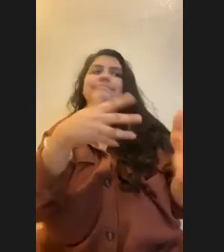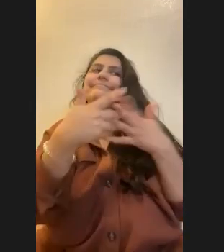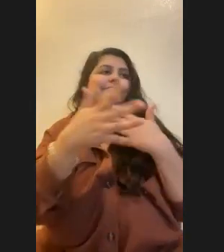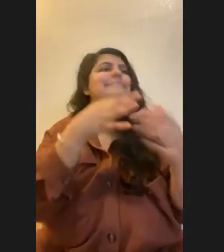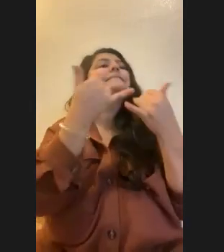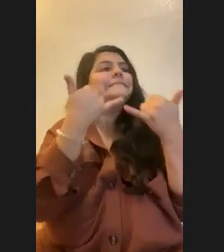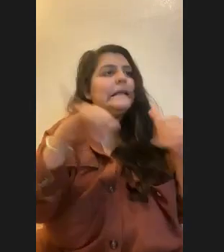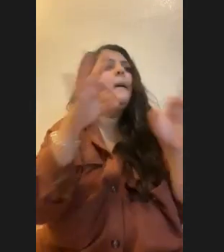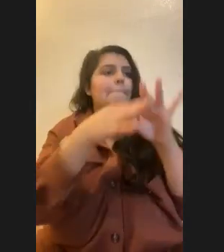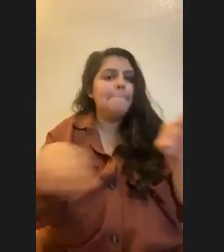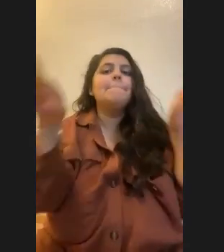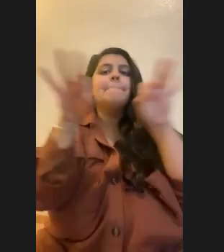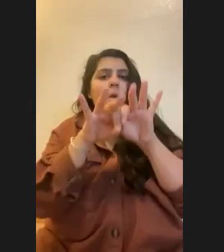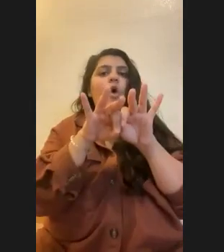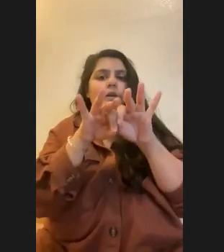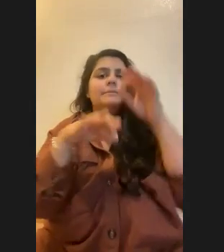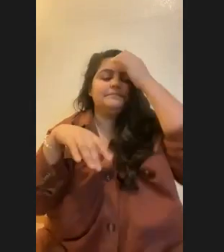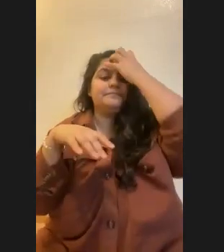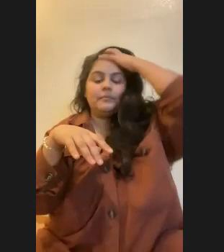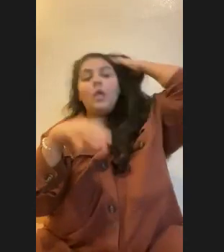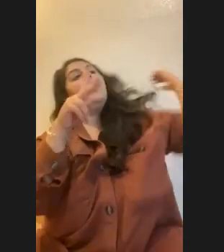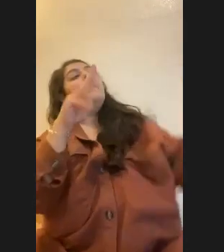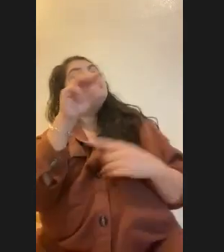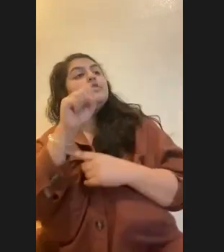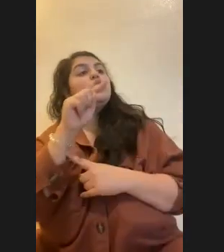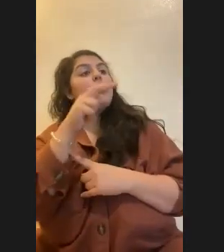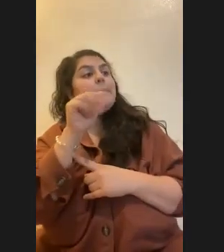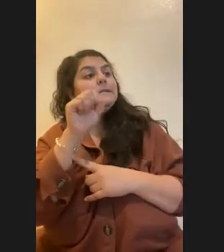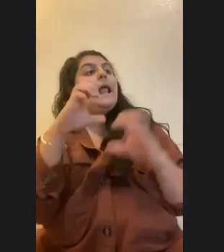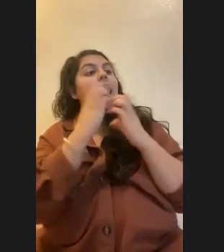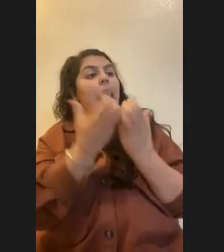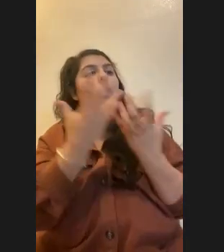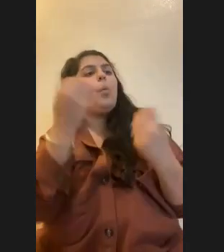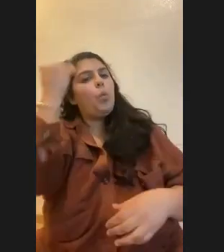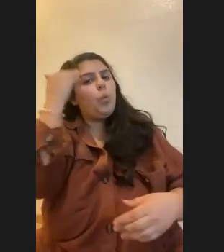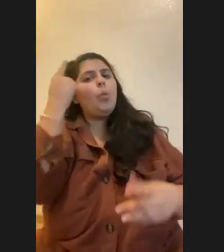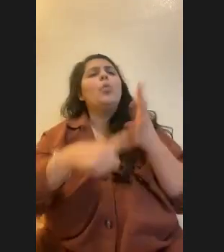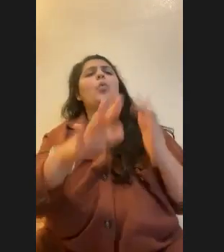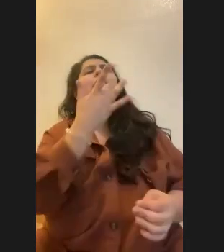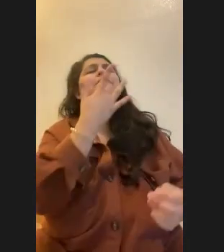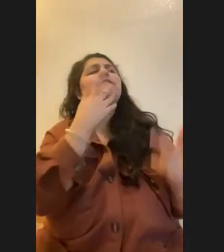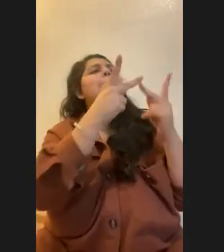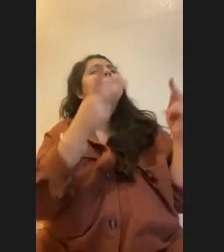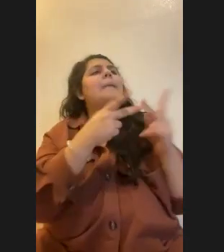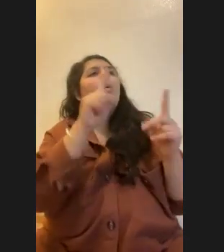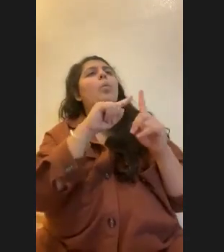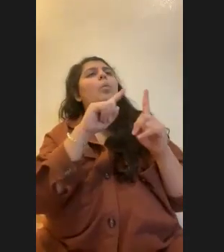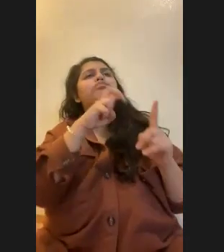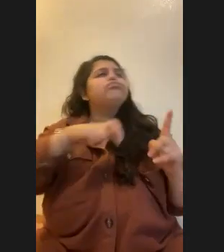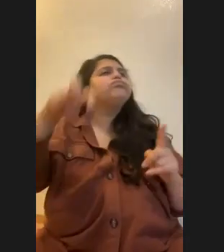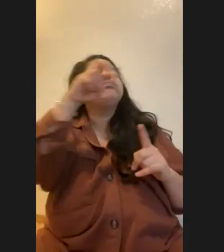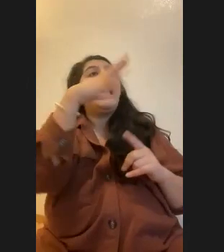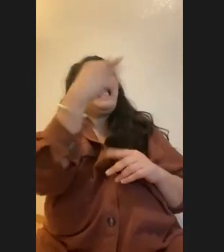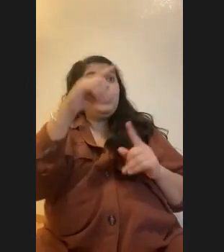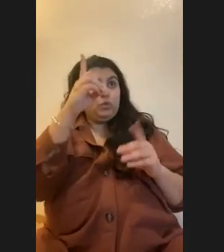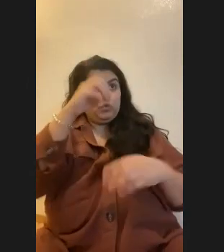to you. That's good. That's very good. Mrs. Thomas's class wants to know, what's your favorite place that you've been while traveling? And do jellyfish